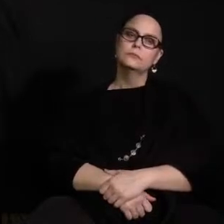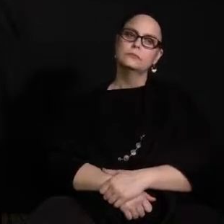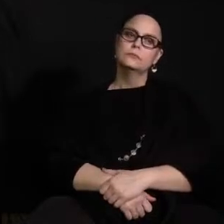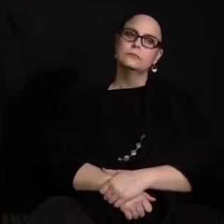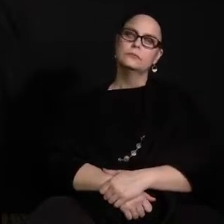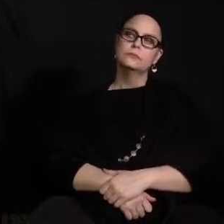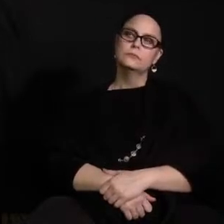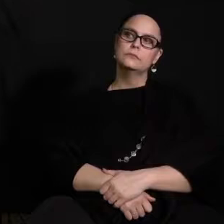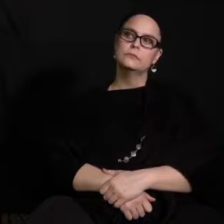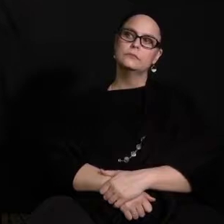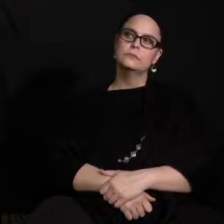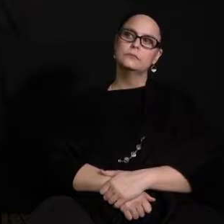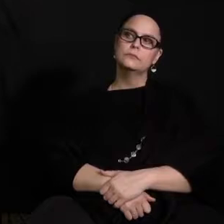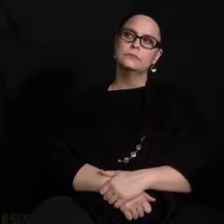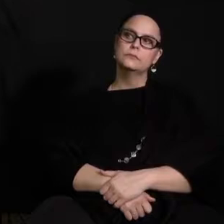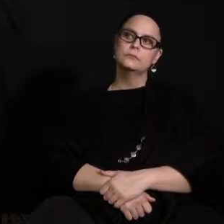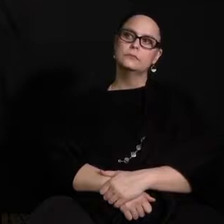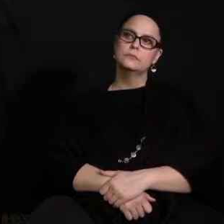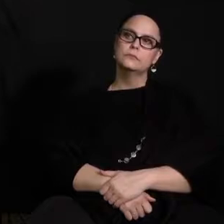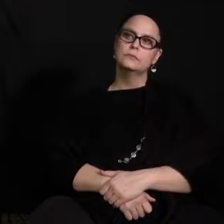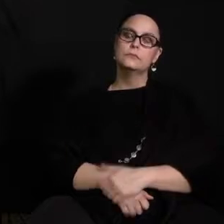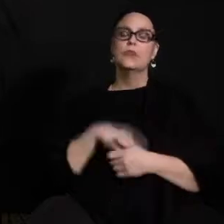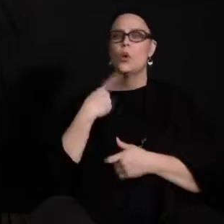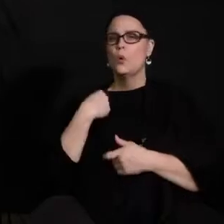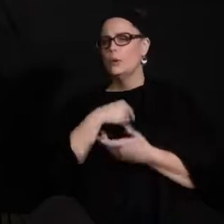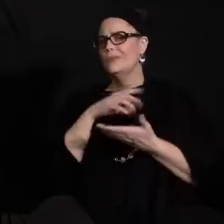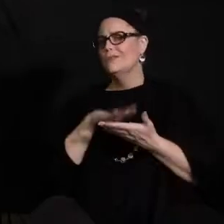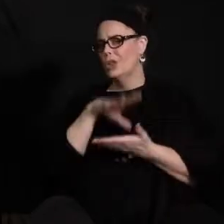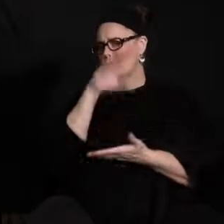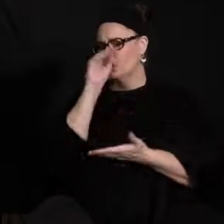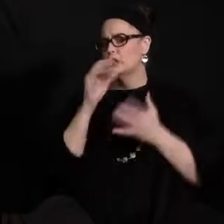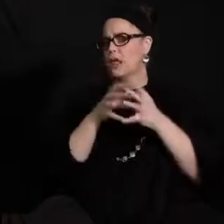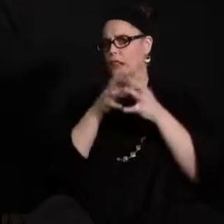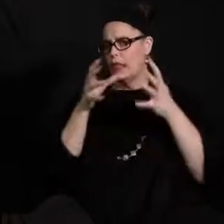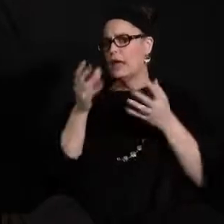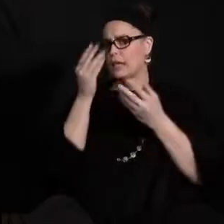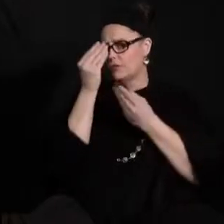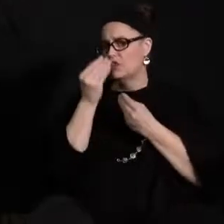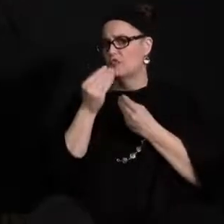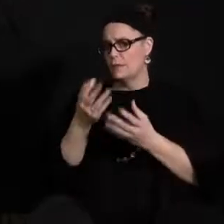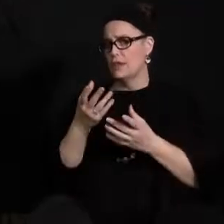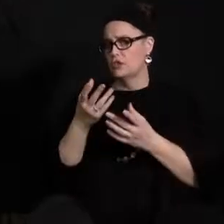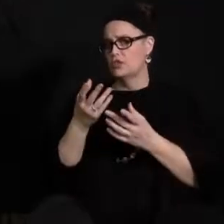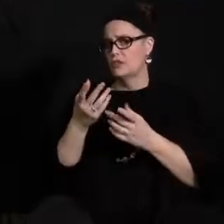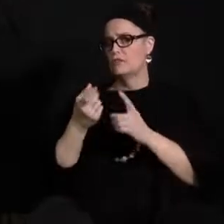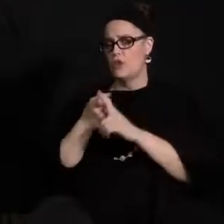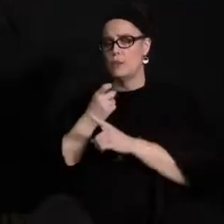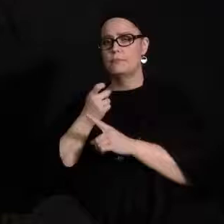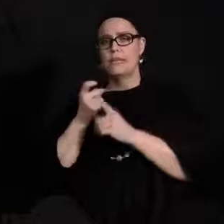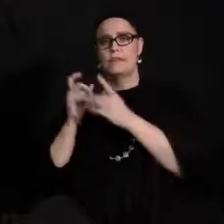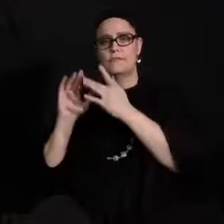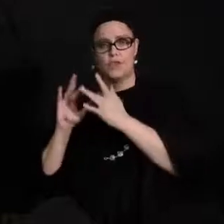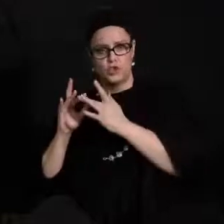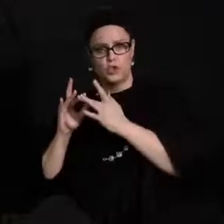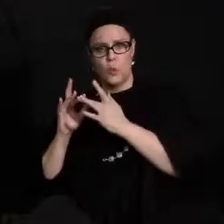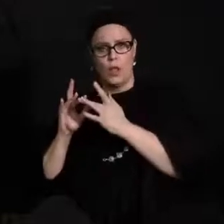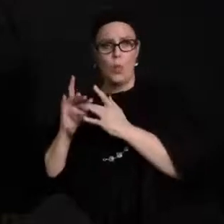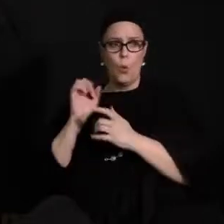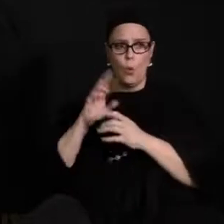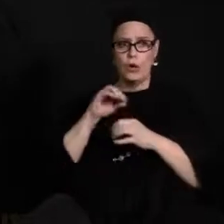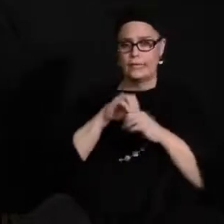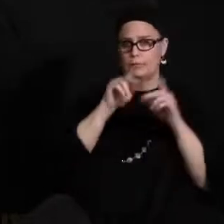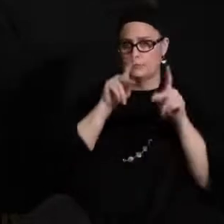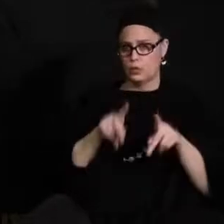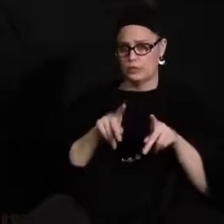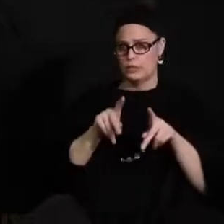So we have learned a ton of information being virtual and then being in-person especially with